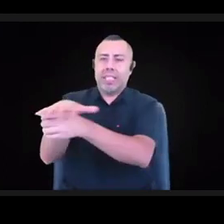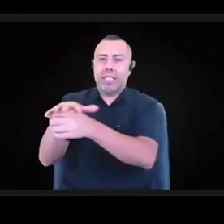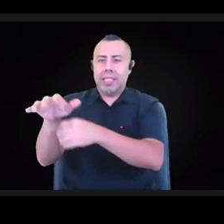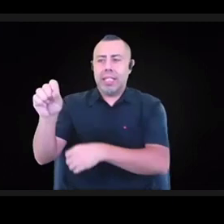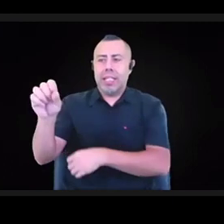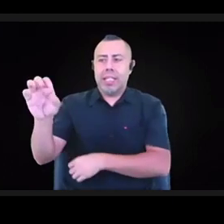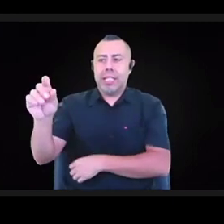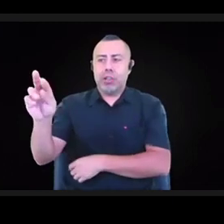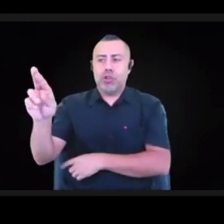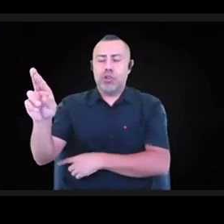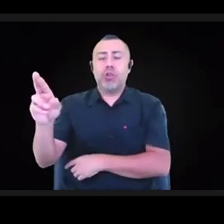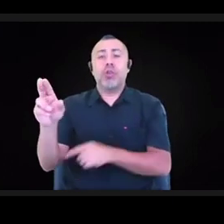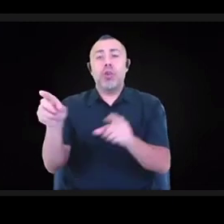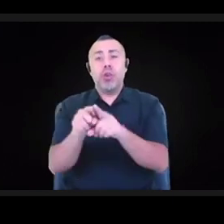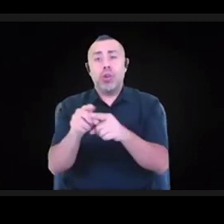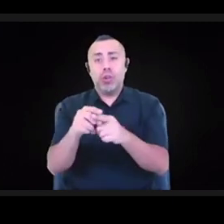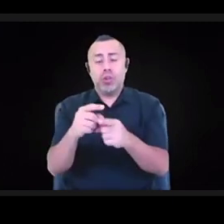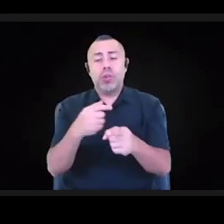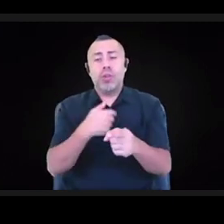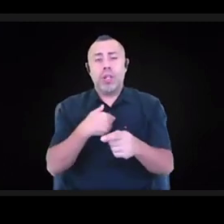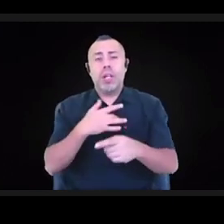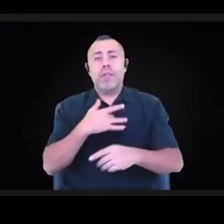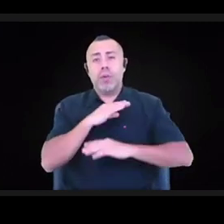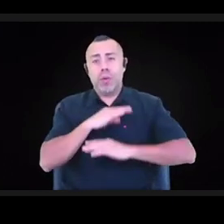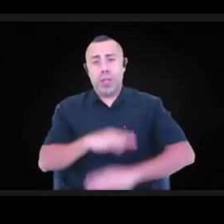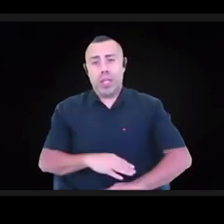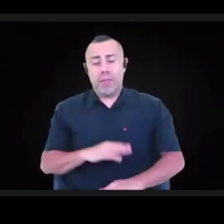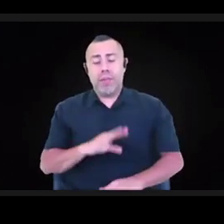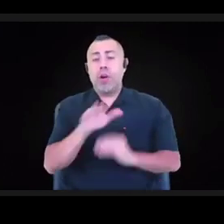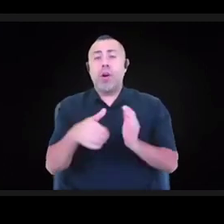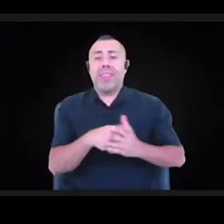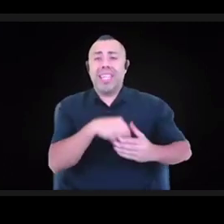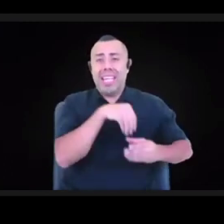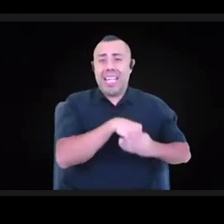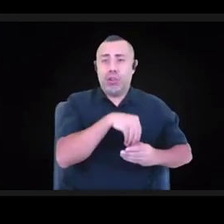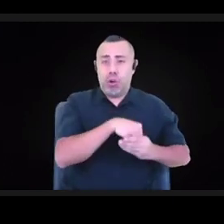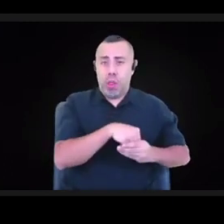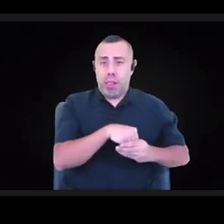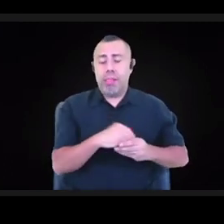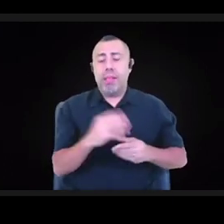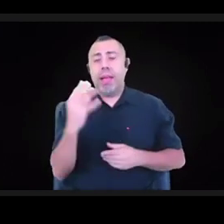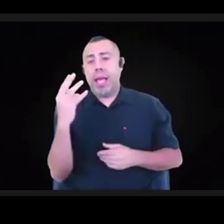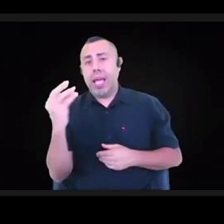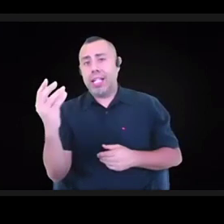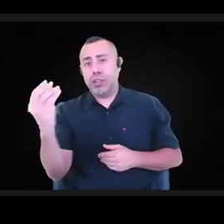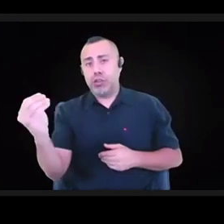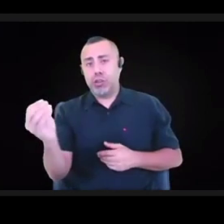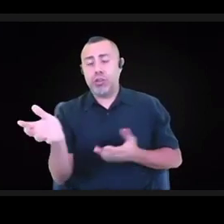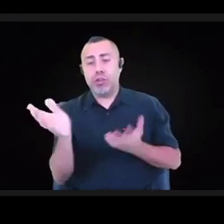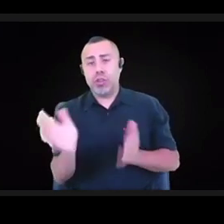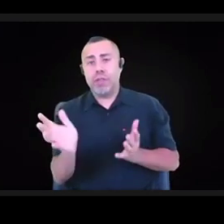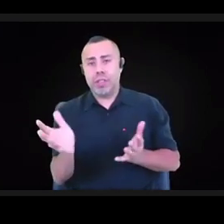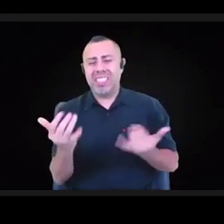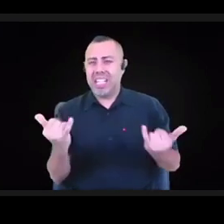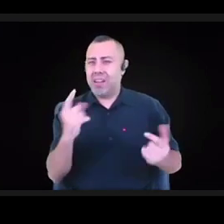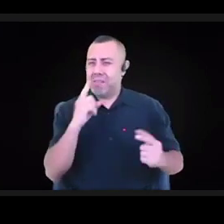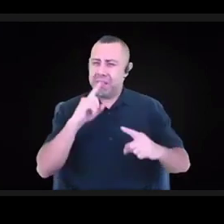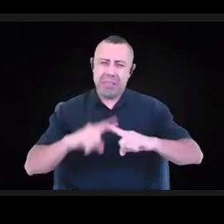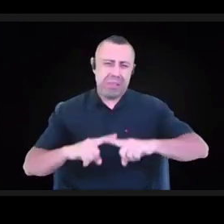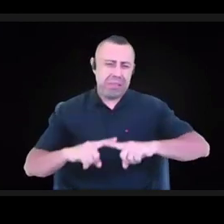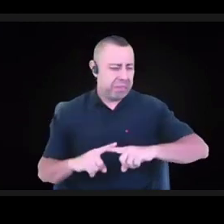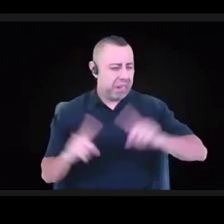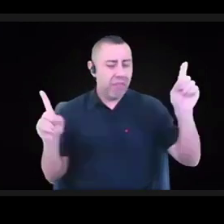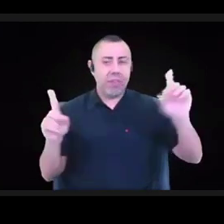we're having internally and externally are much different than prior conversations during other